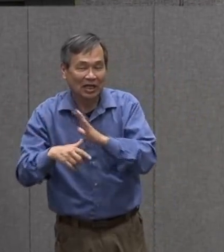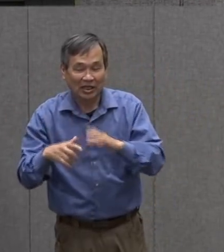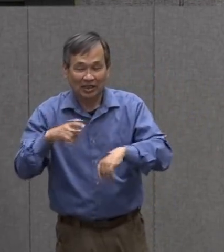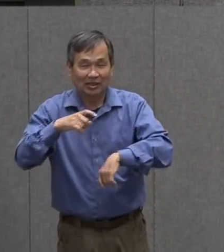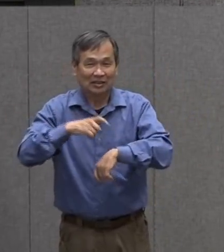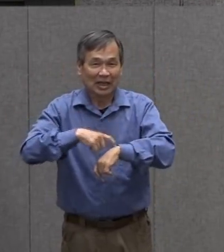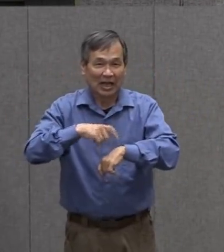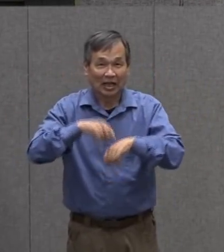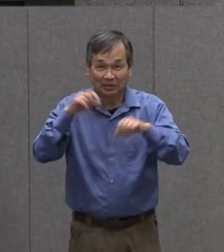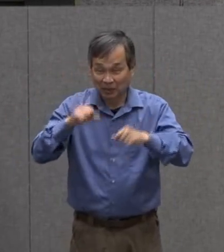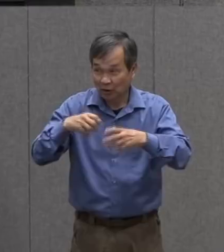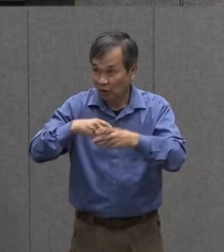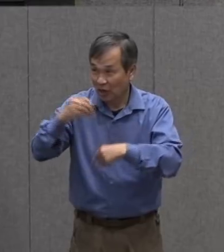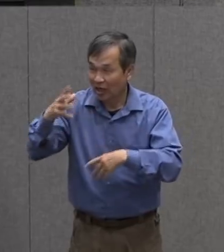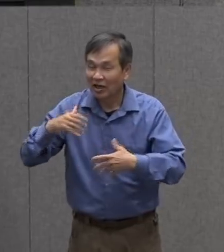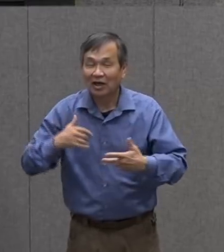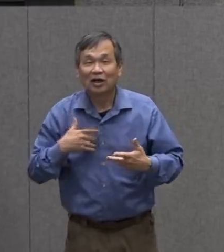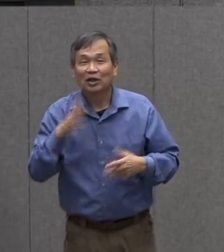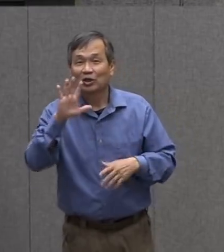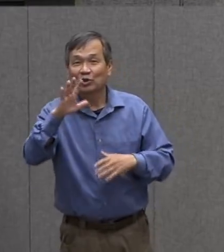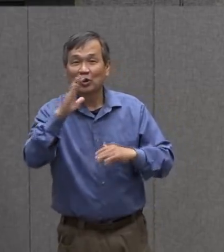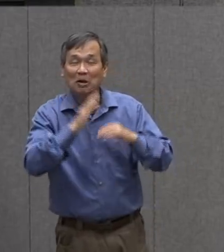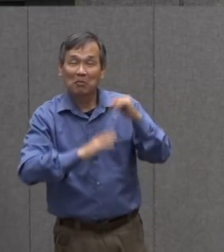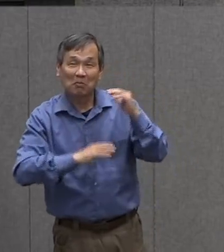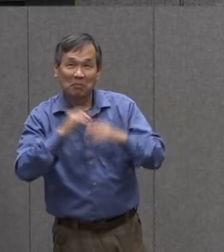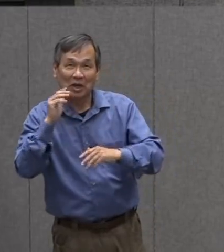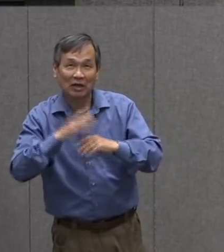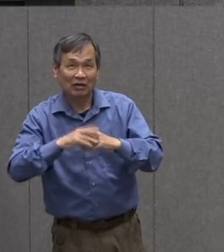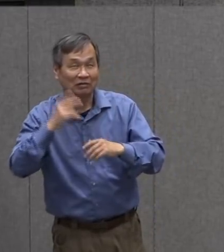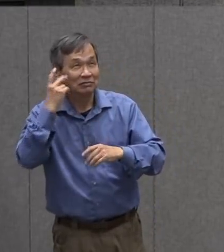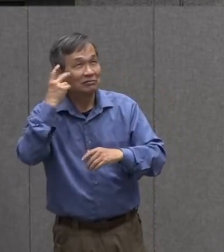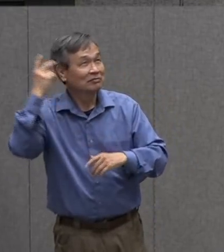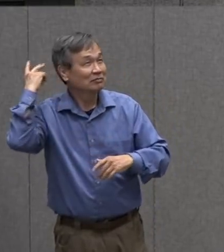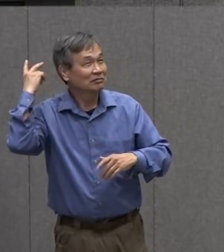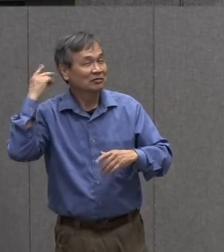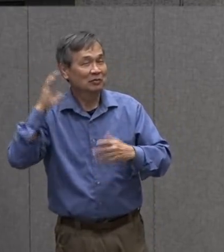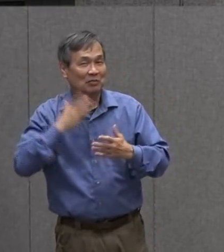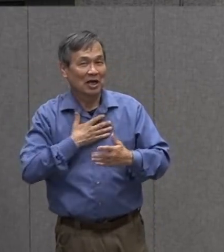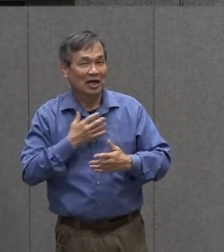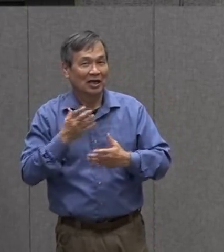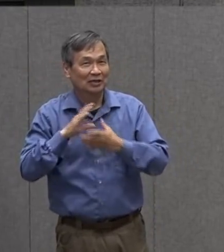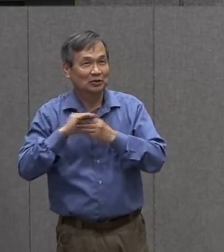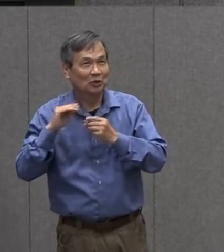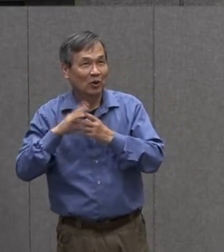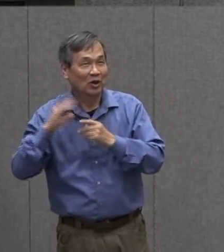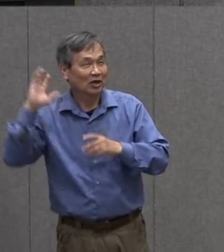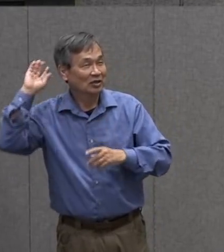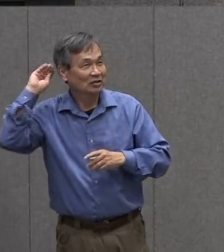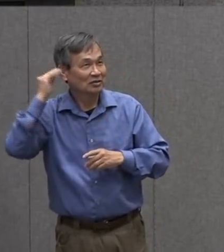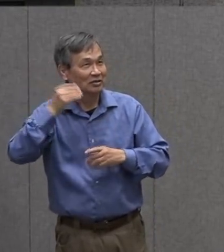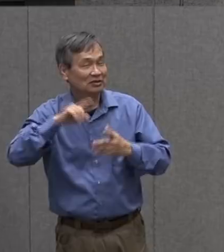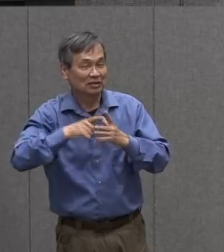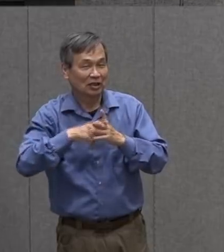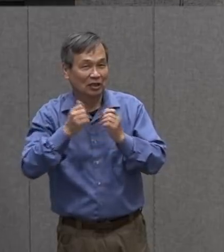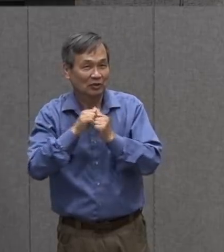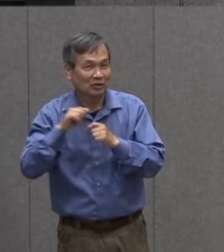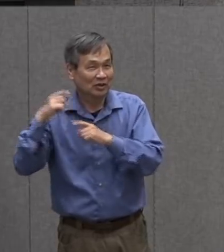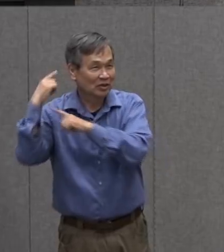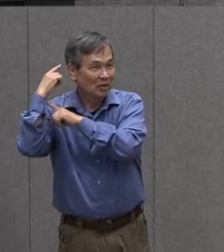have the chance you can keep building on that story that started with chirp chirping